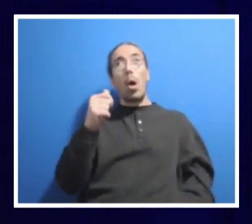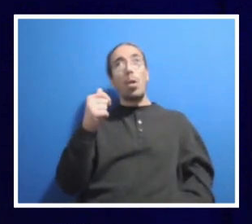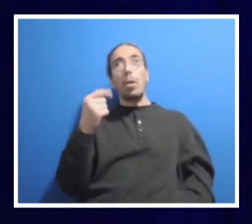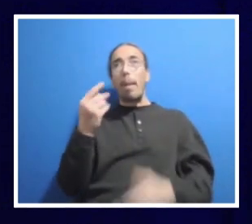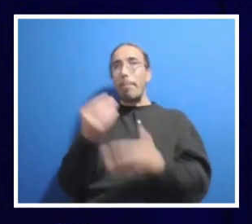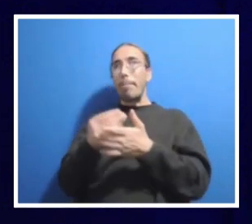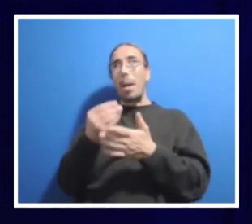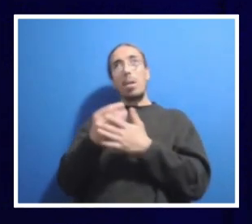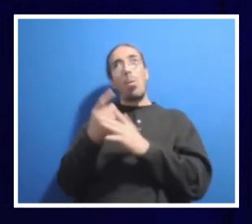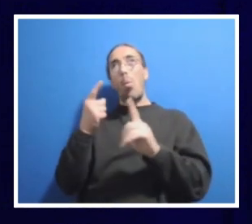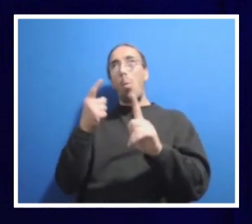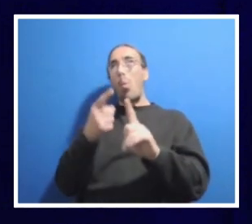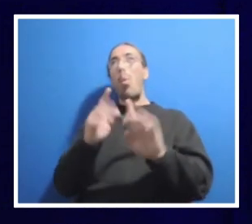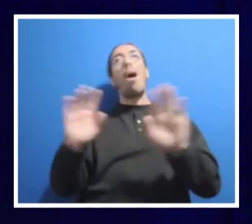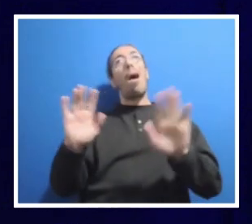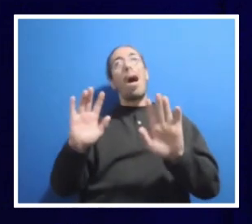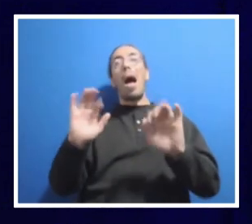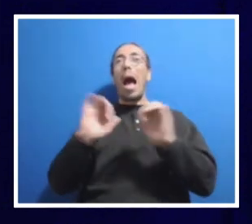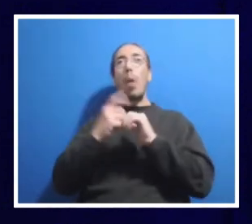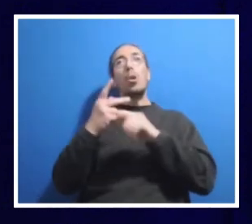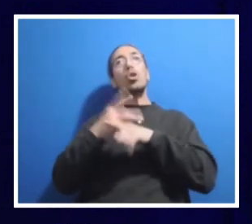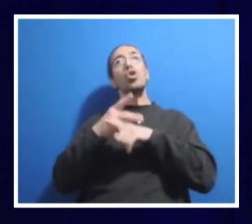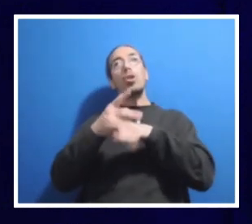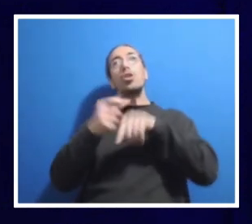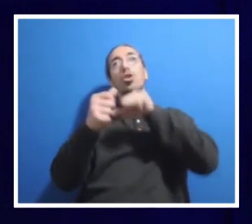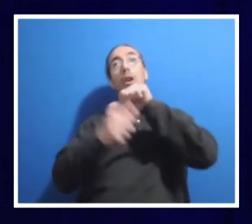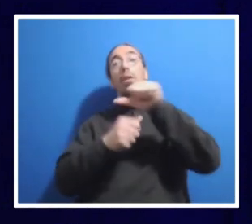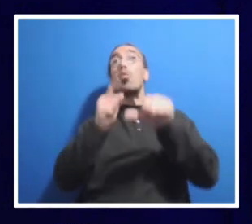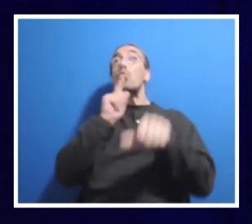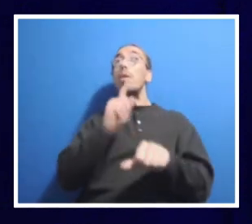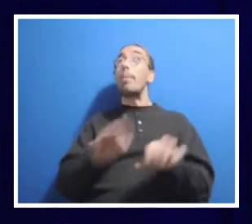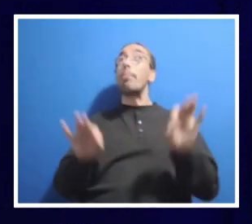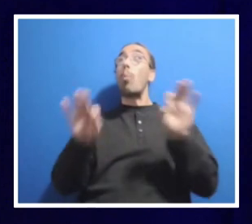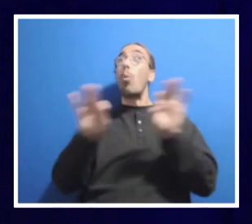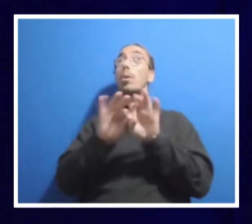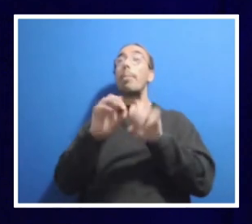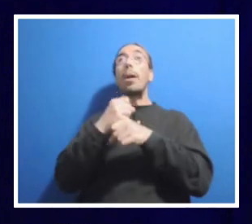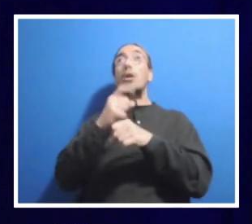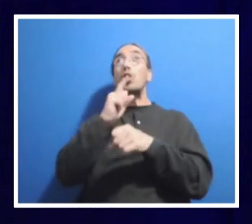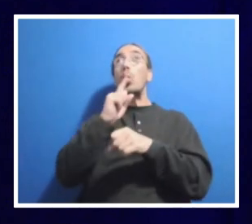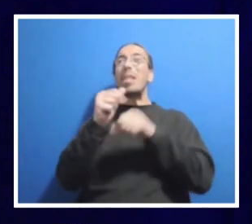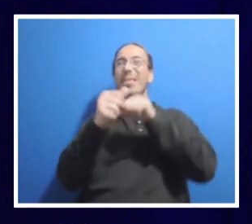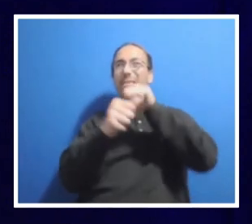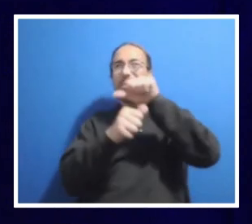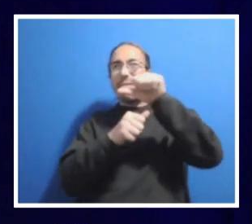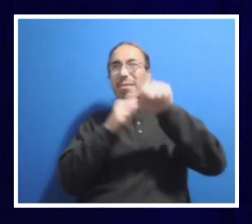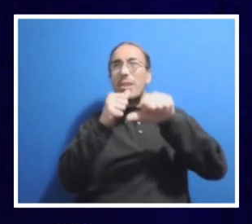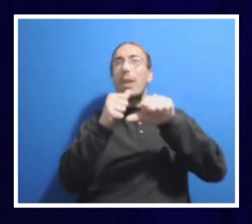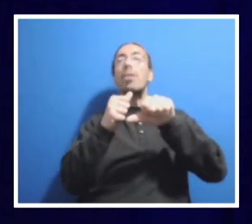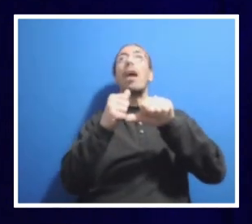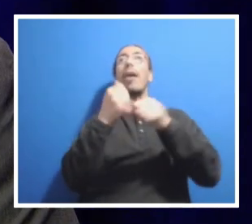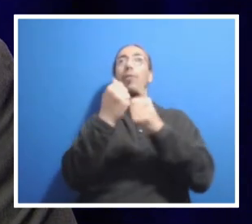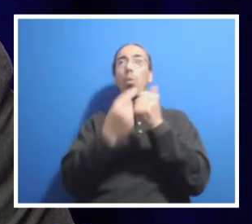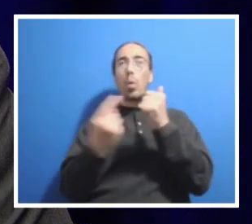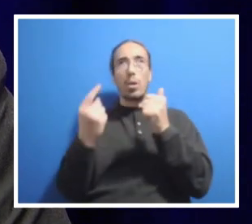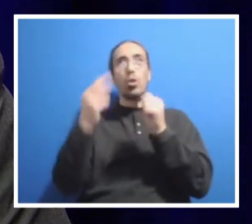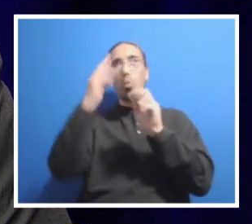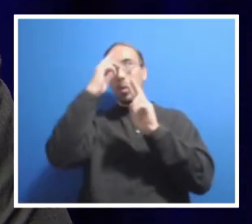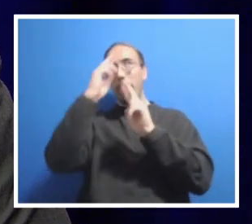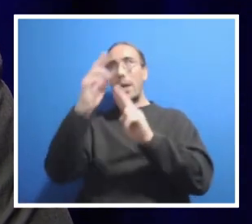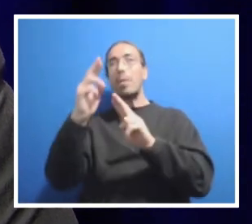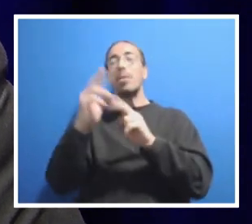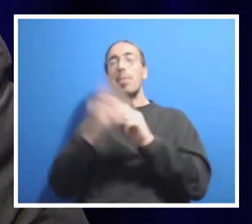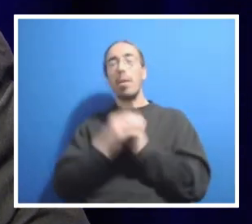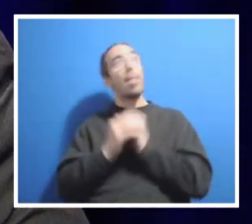how we treat one another. And we truly need to make sure we treat each other with the respect we deserve. Thank you.